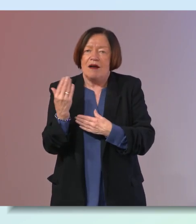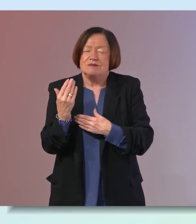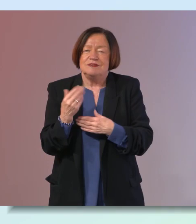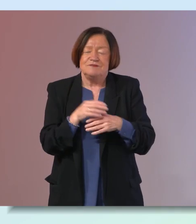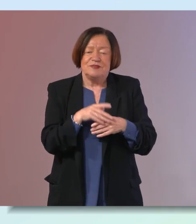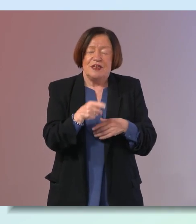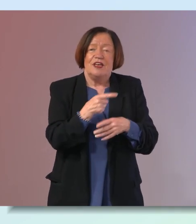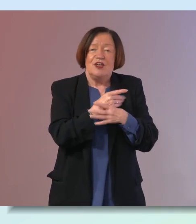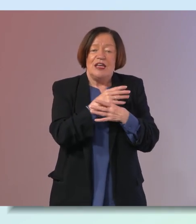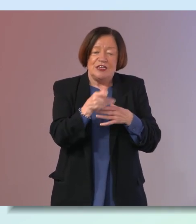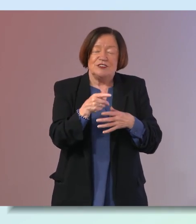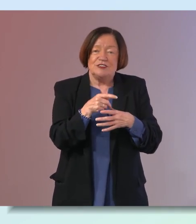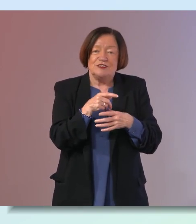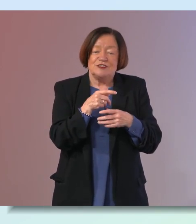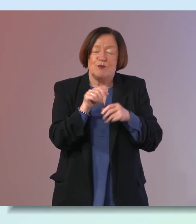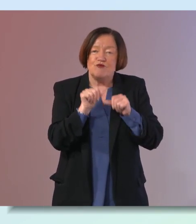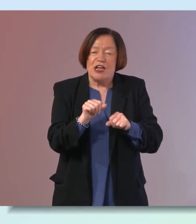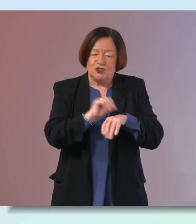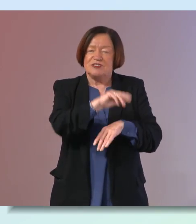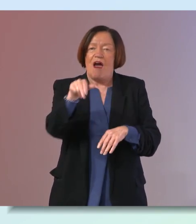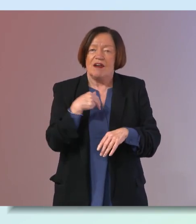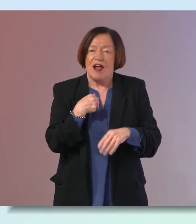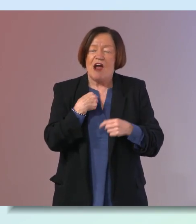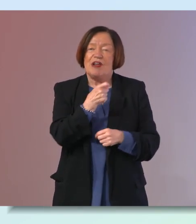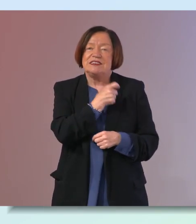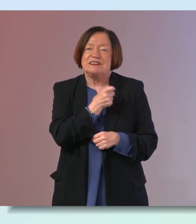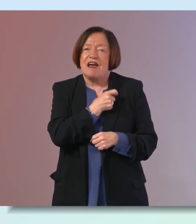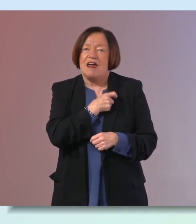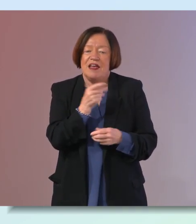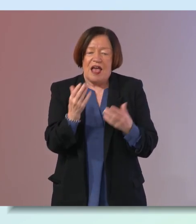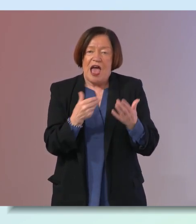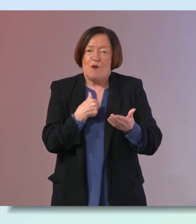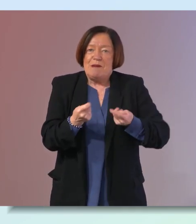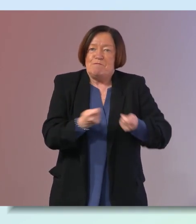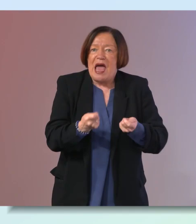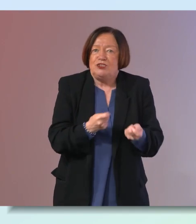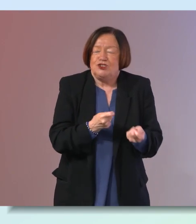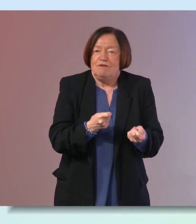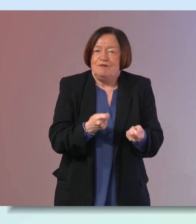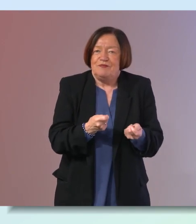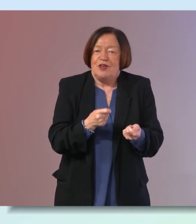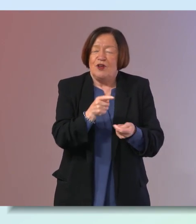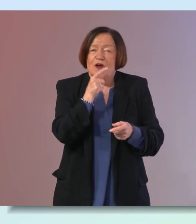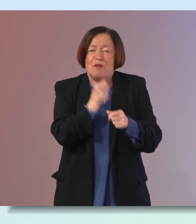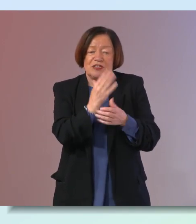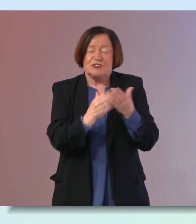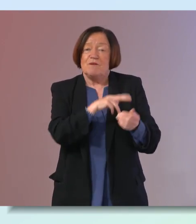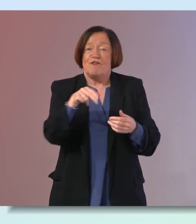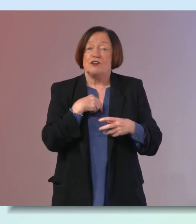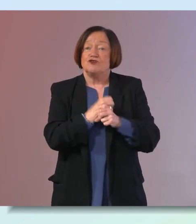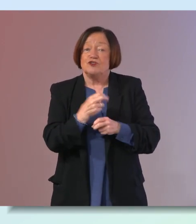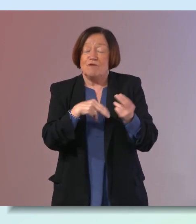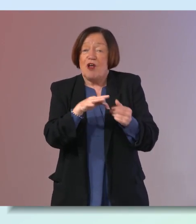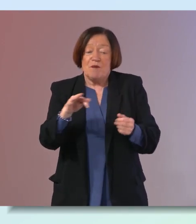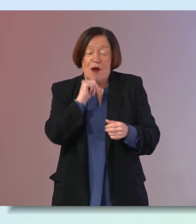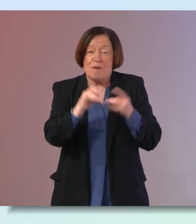but stress is the pressures put upon us our anxiety is part of how we manage that and and when you talk about like some of our stress comes from